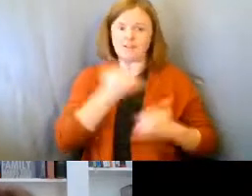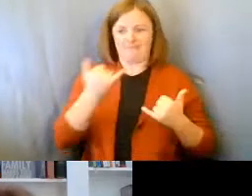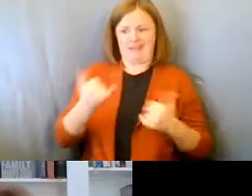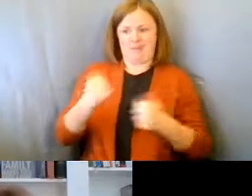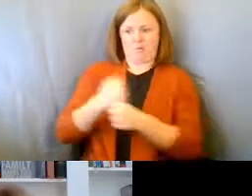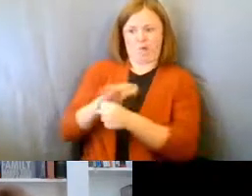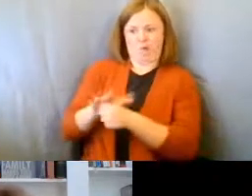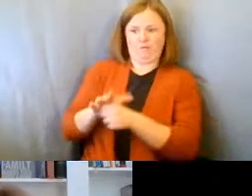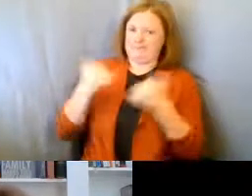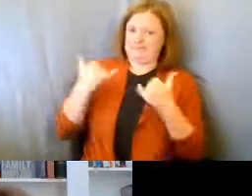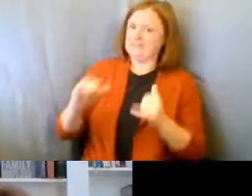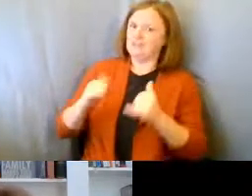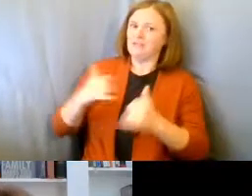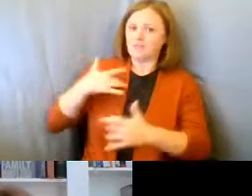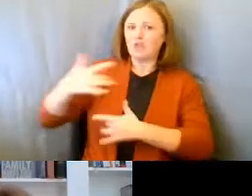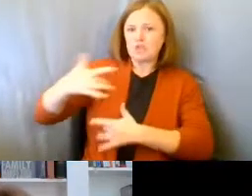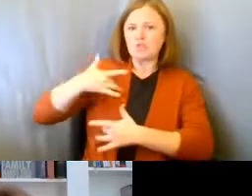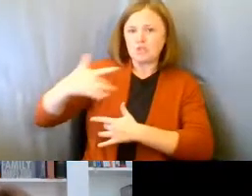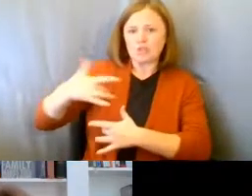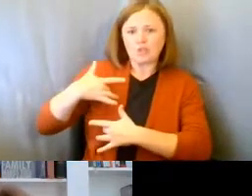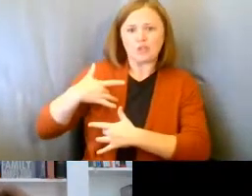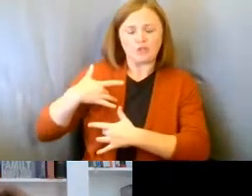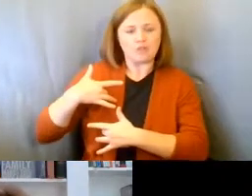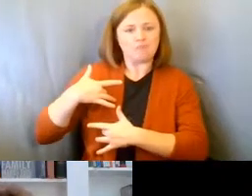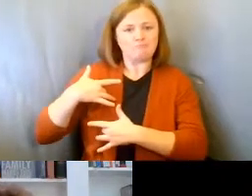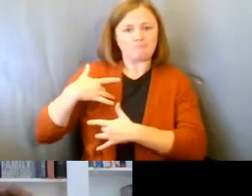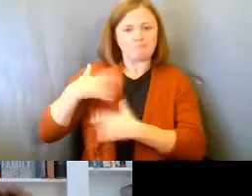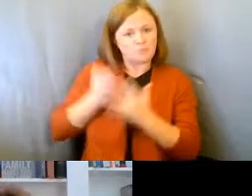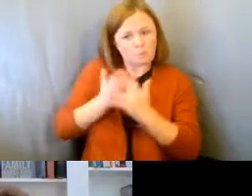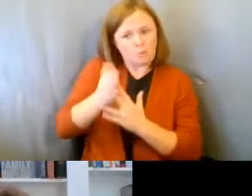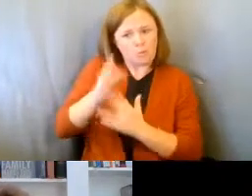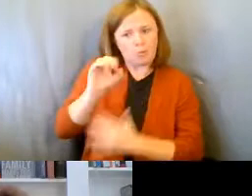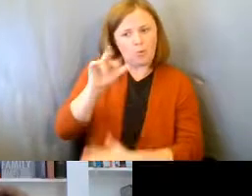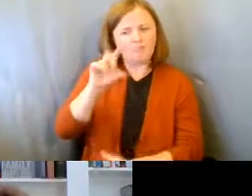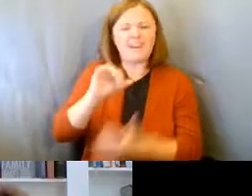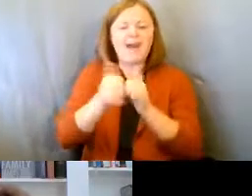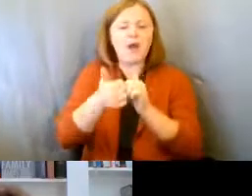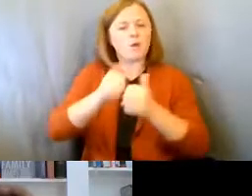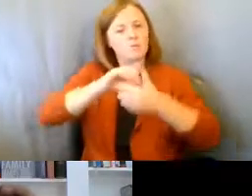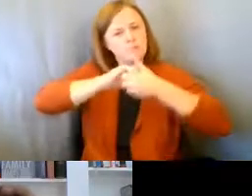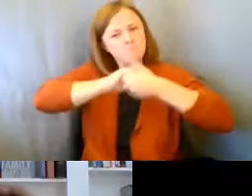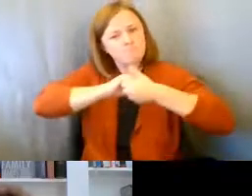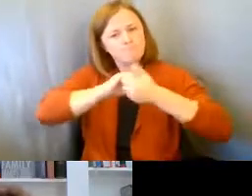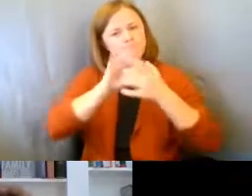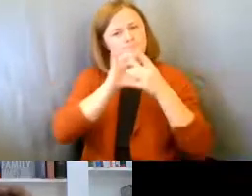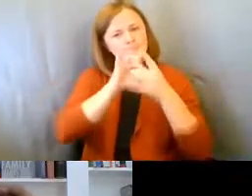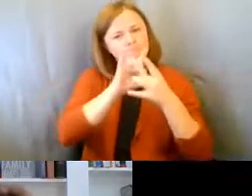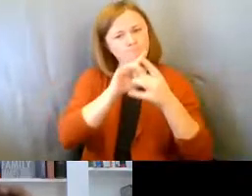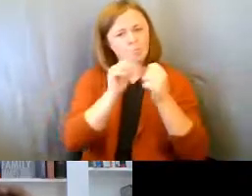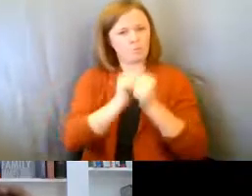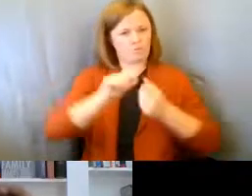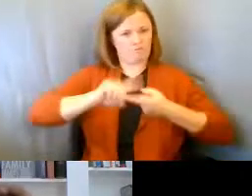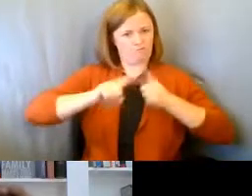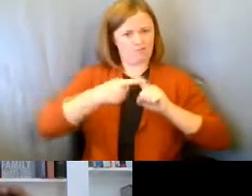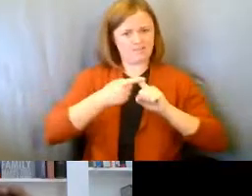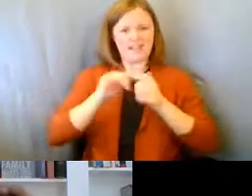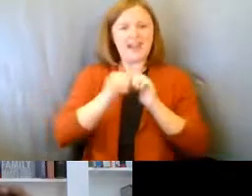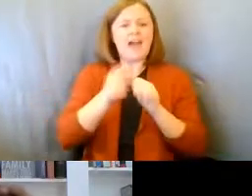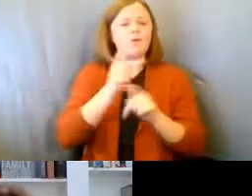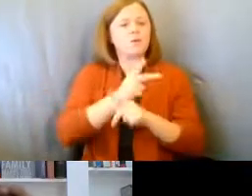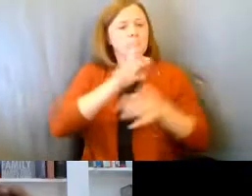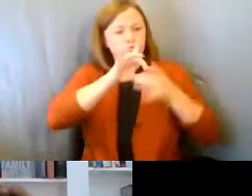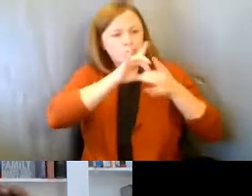continues to be one of the biggest concerns is how do we connect with friends and how do we keep our